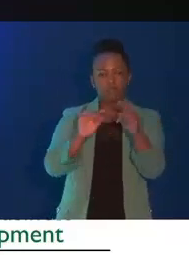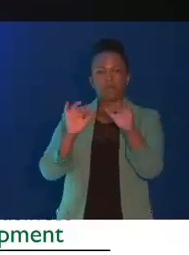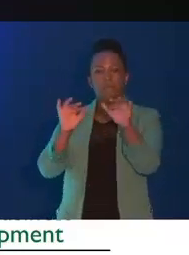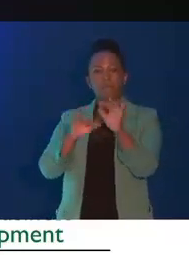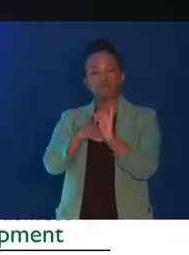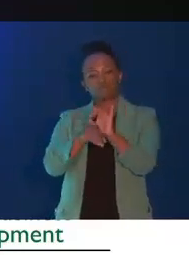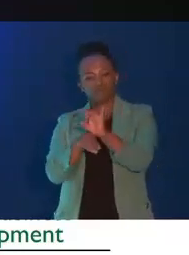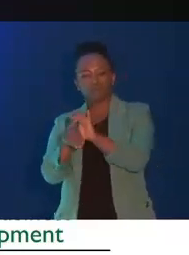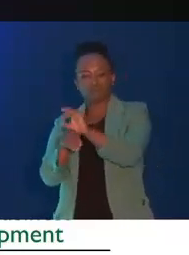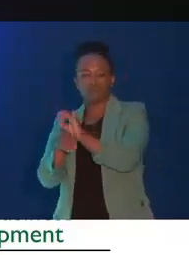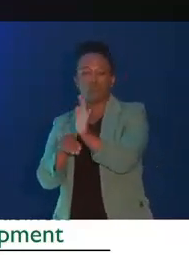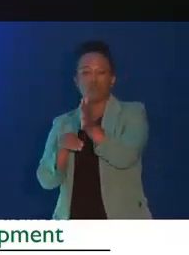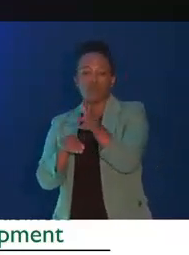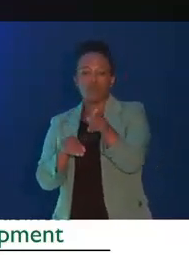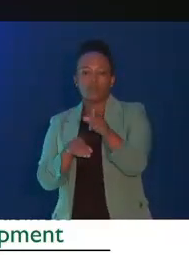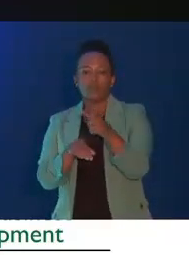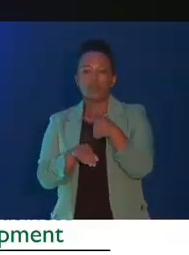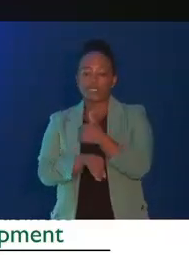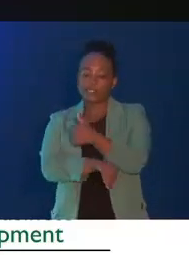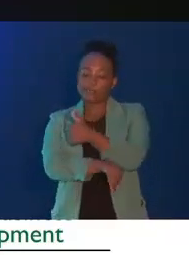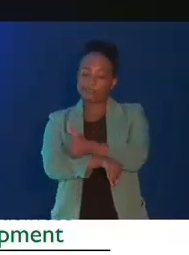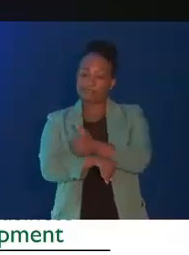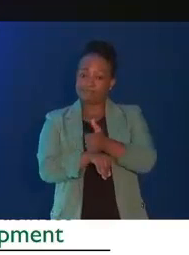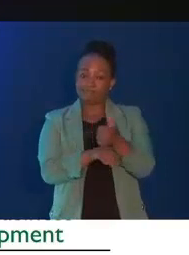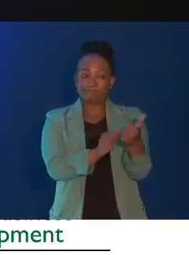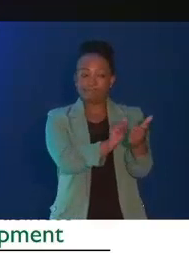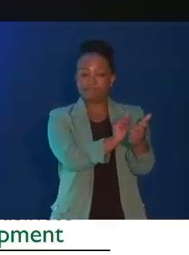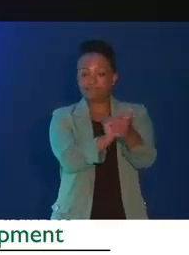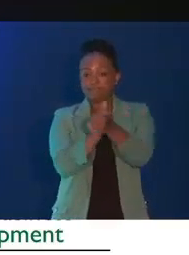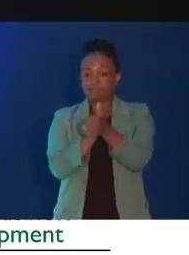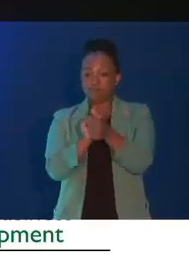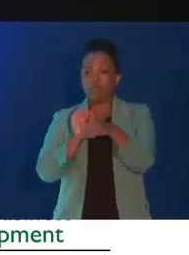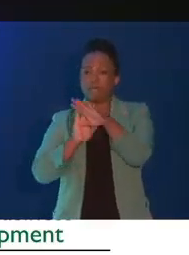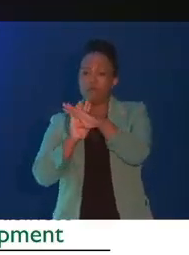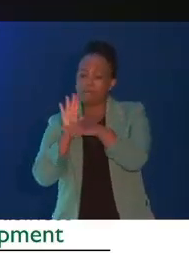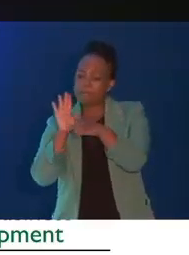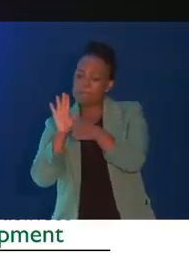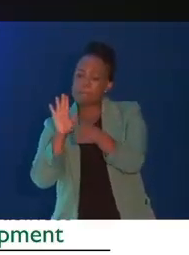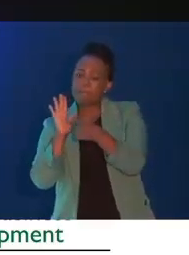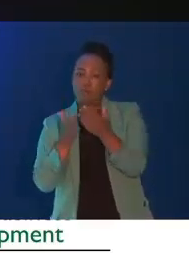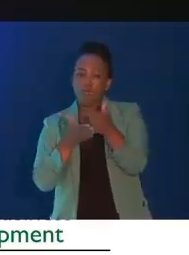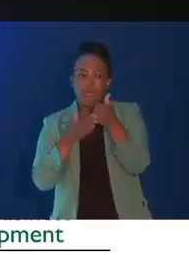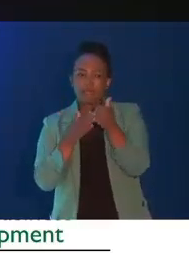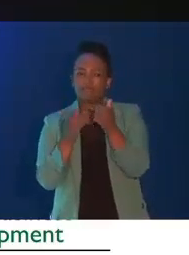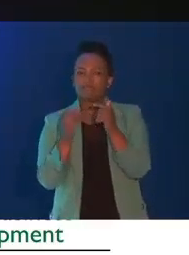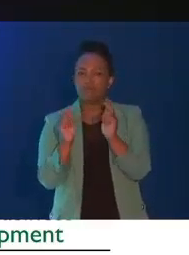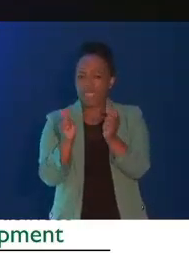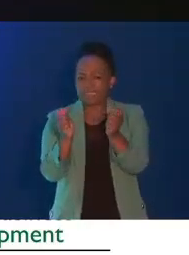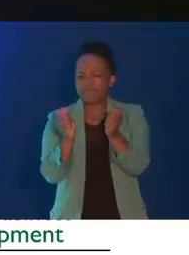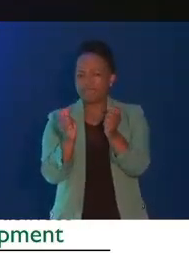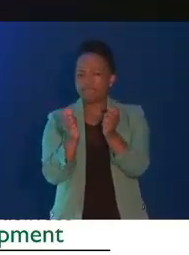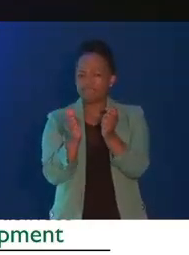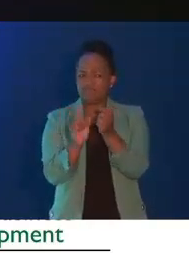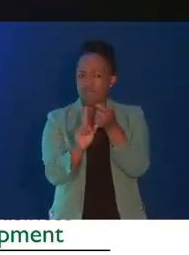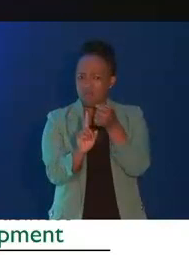working with critical stakeholders to develop game-changer programs that can have an urgent and significant impact